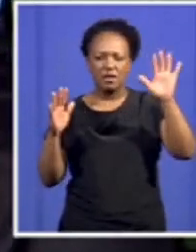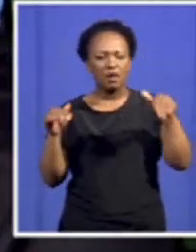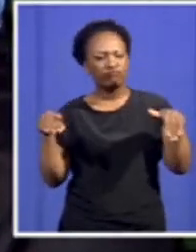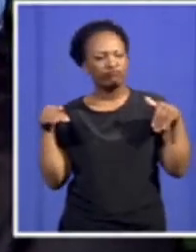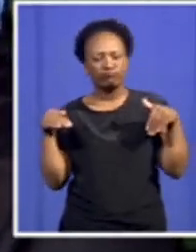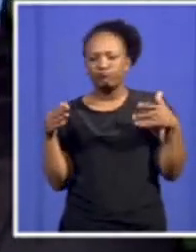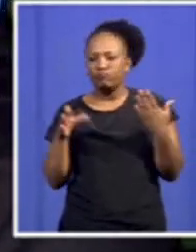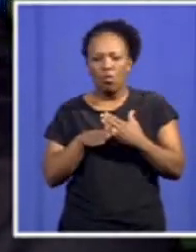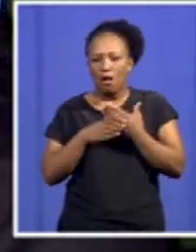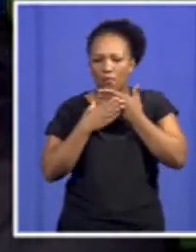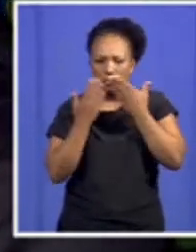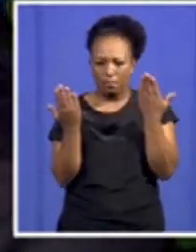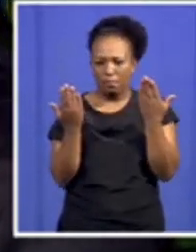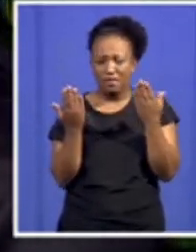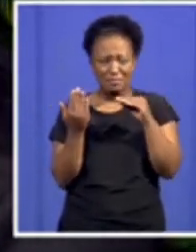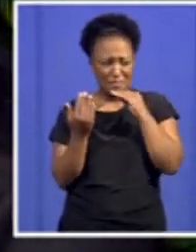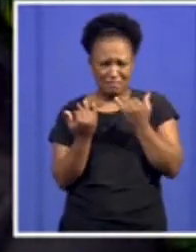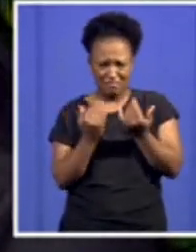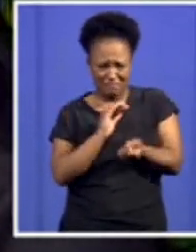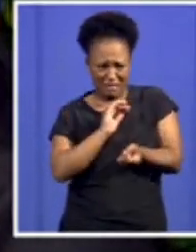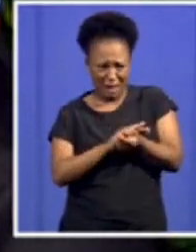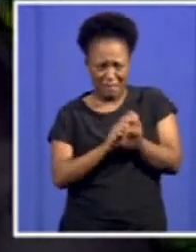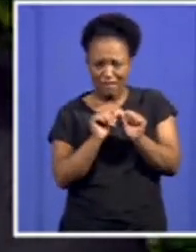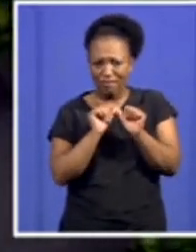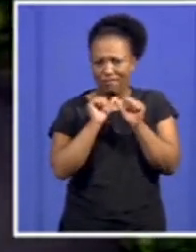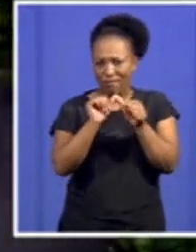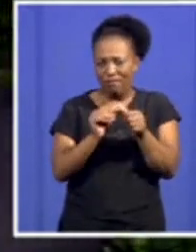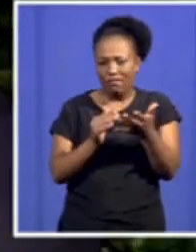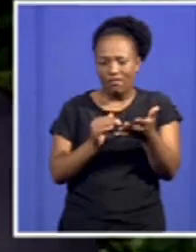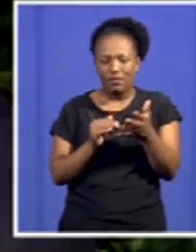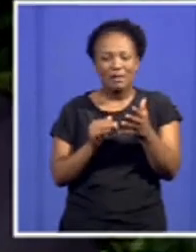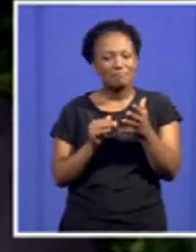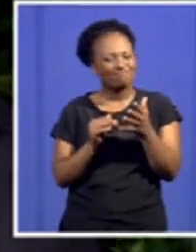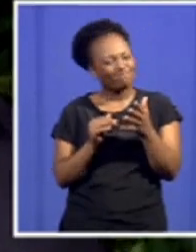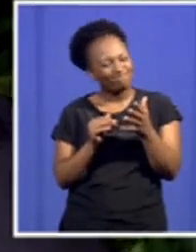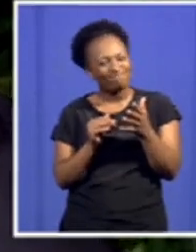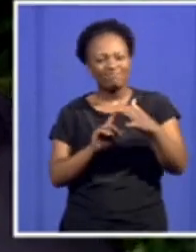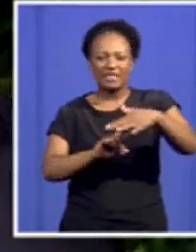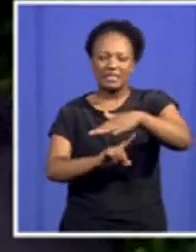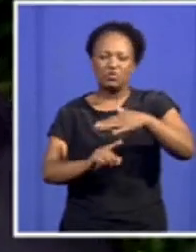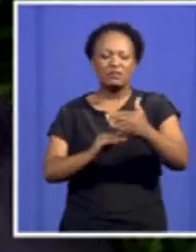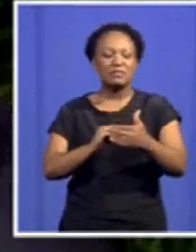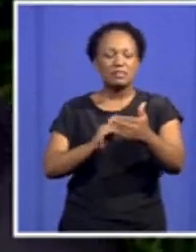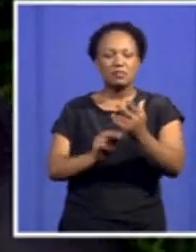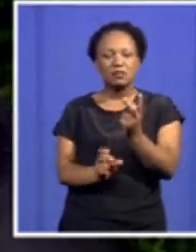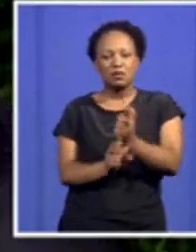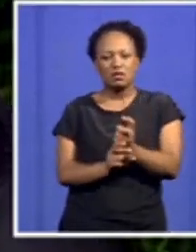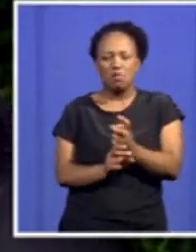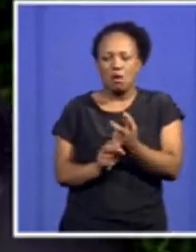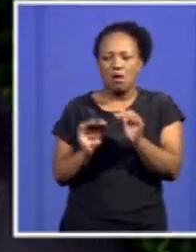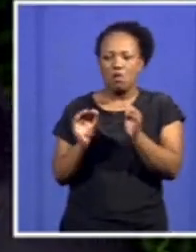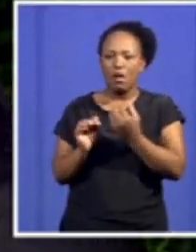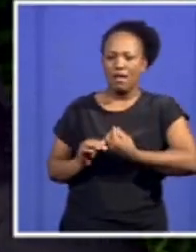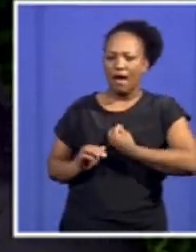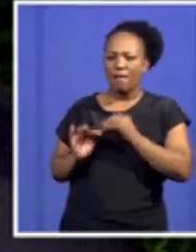deal a very difficult circumstance on how we encourage young people to go to school on the basis